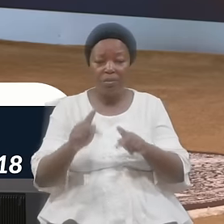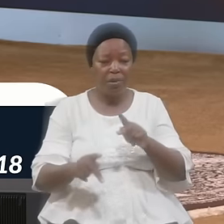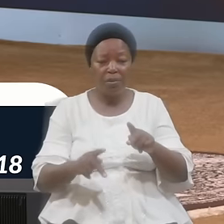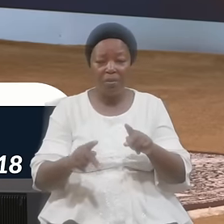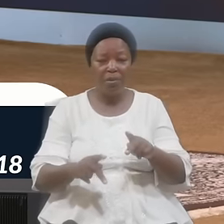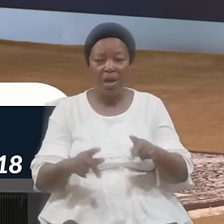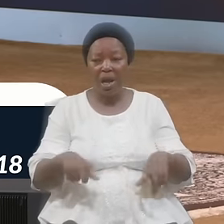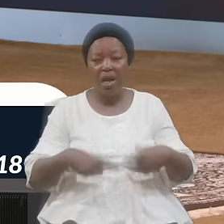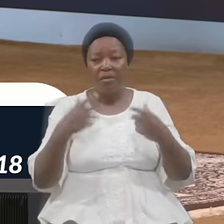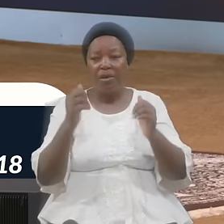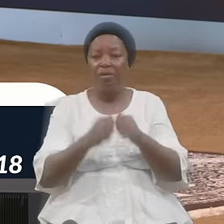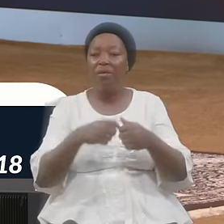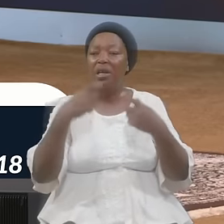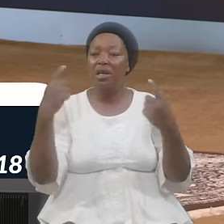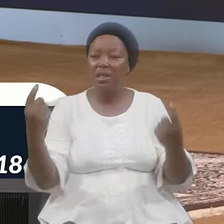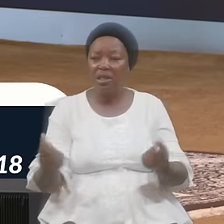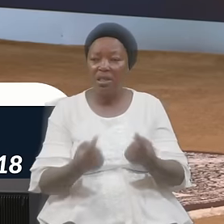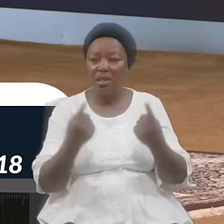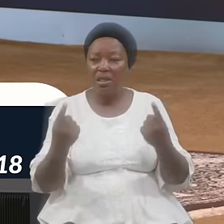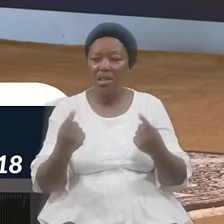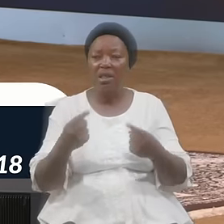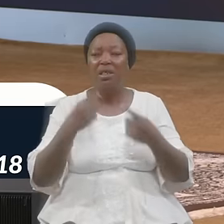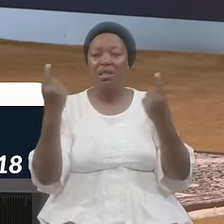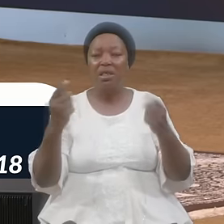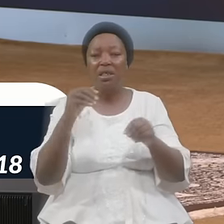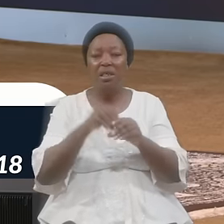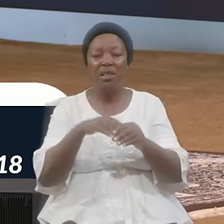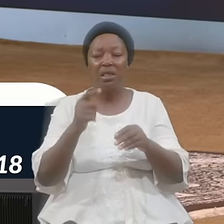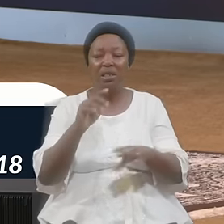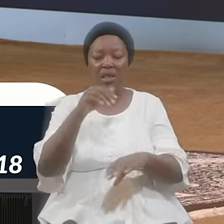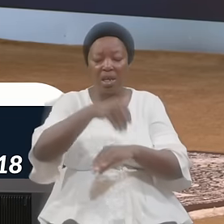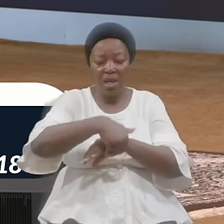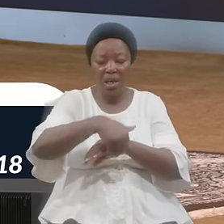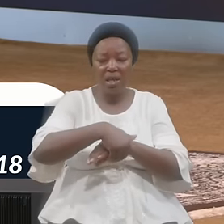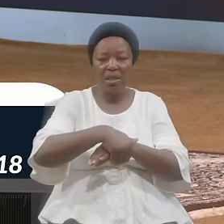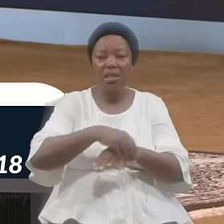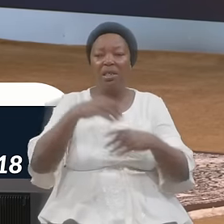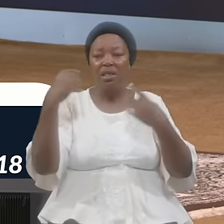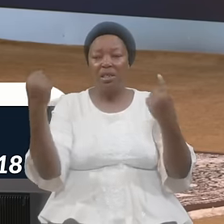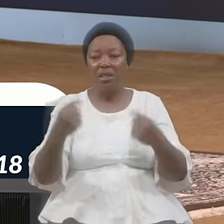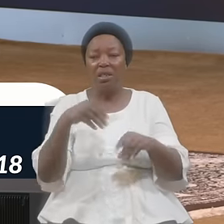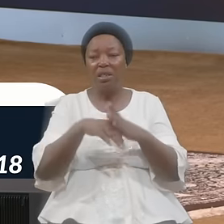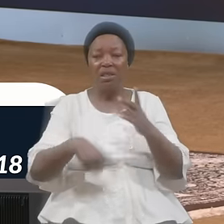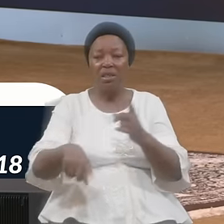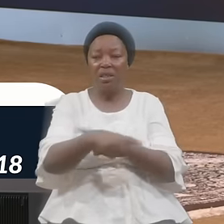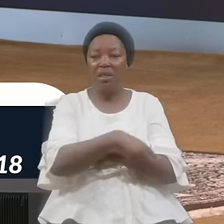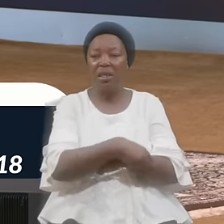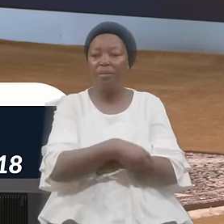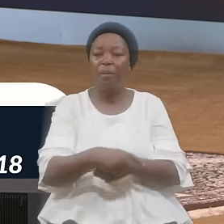With Iniquity Iniquity In The Night In In In The Day In In In